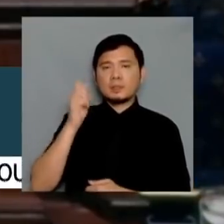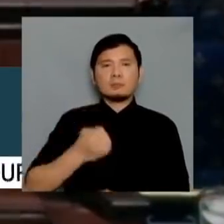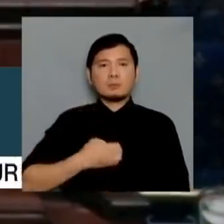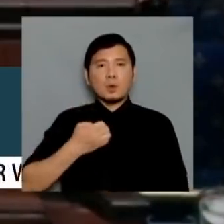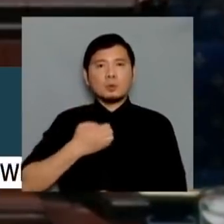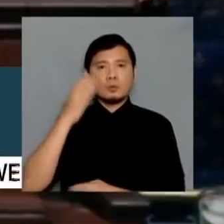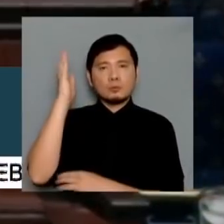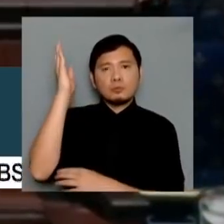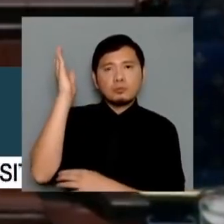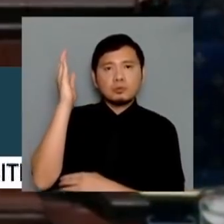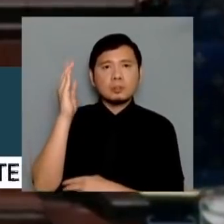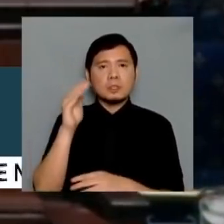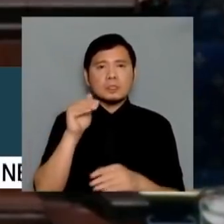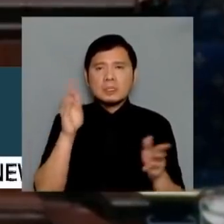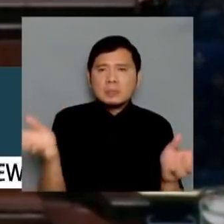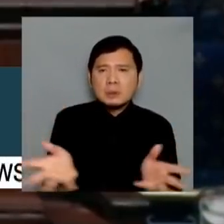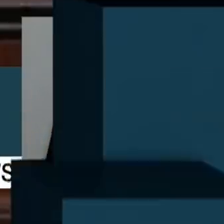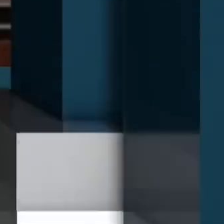colleagues for action.